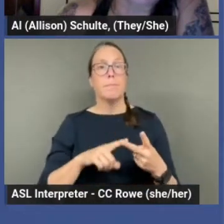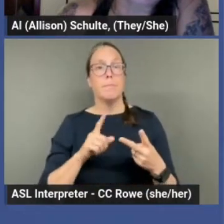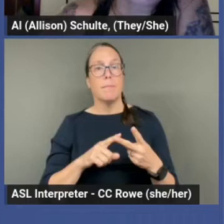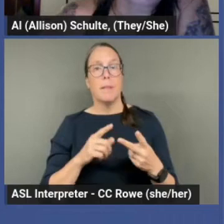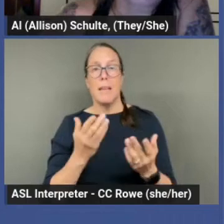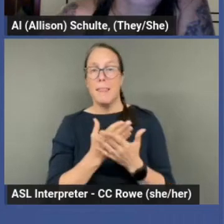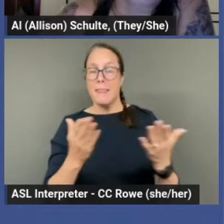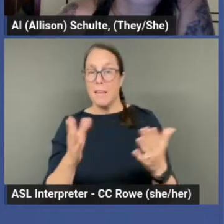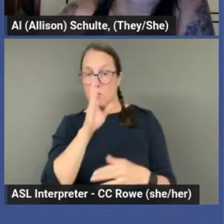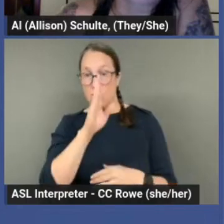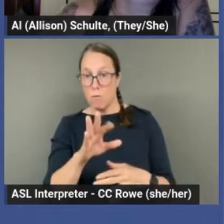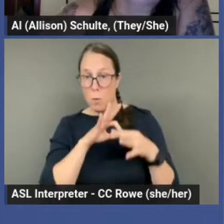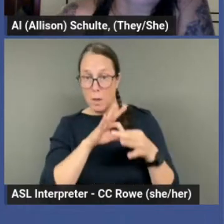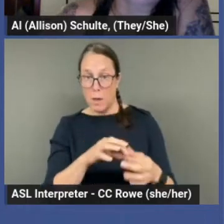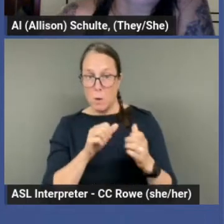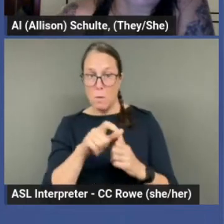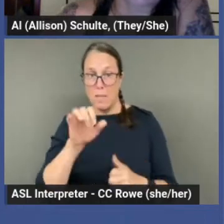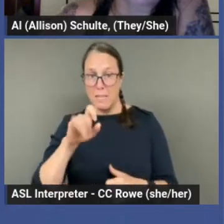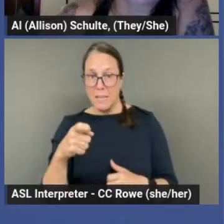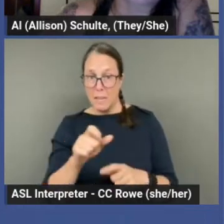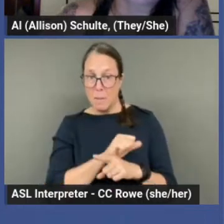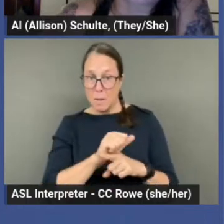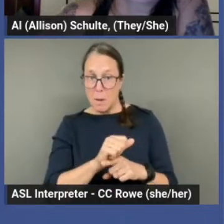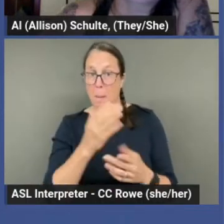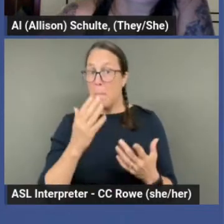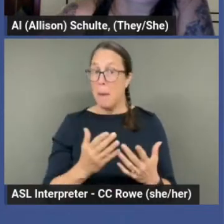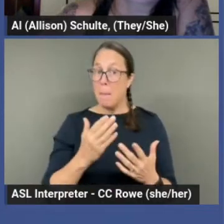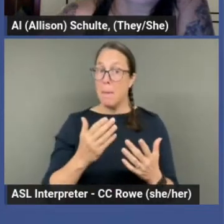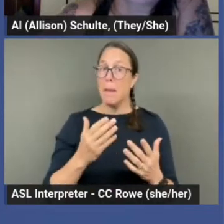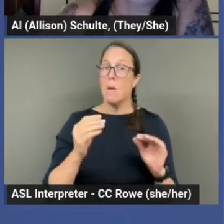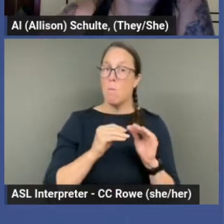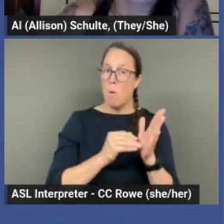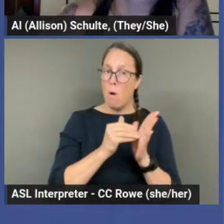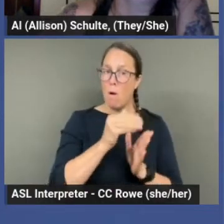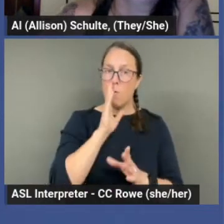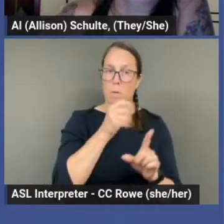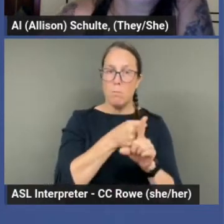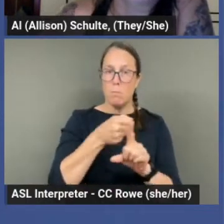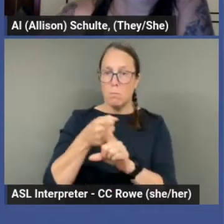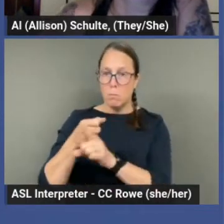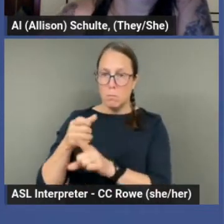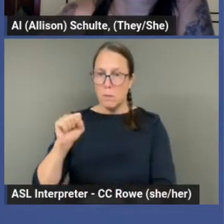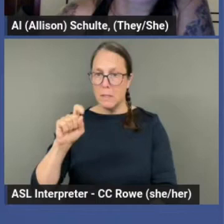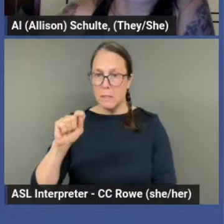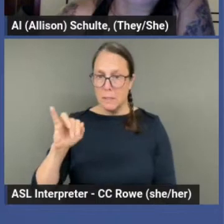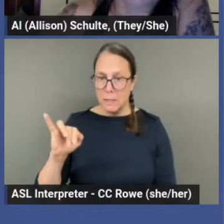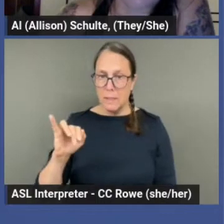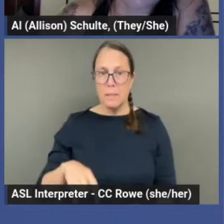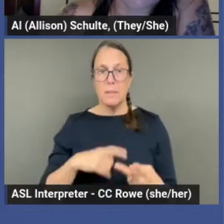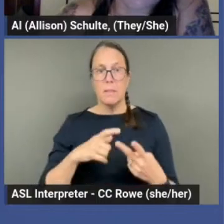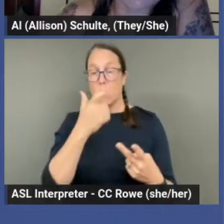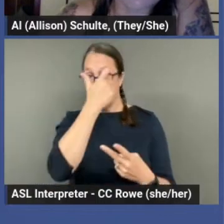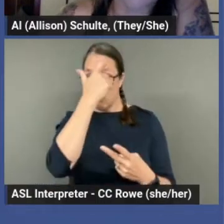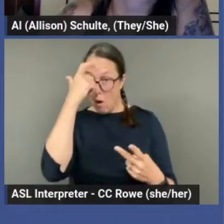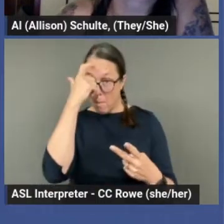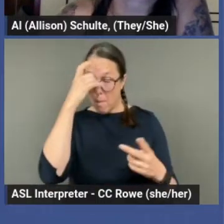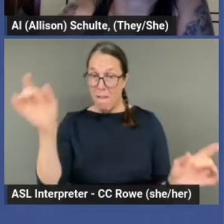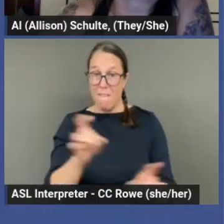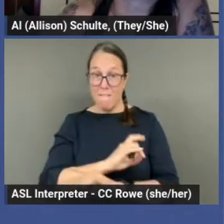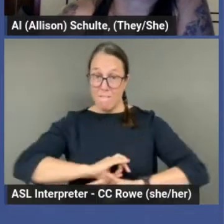um, in some cases, a higher instance of STIs, trauma and violence.